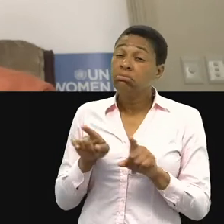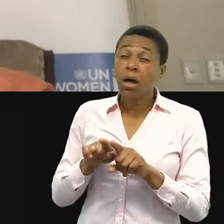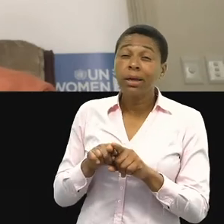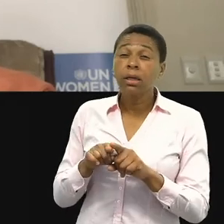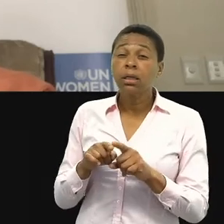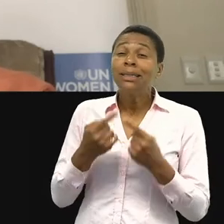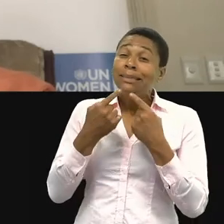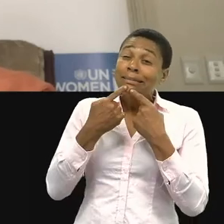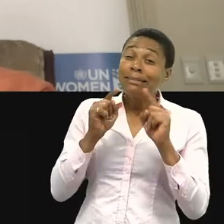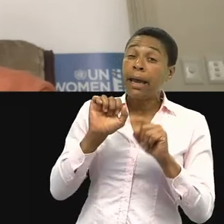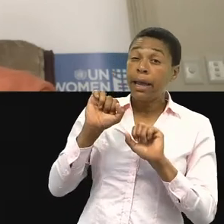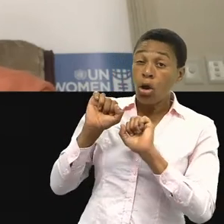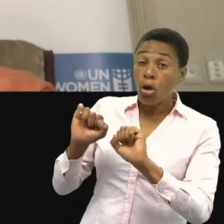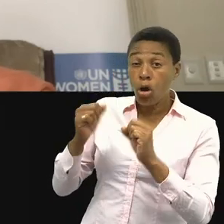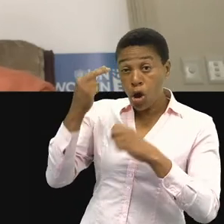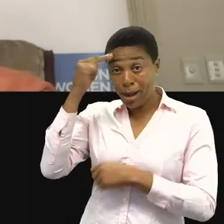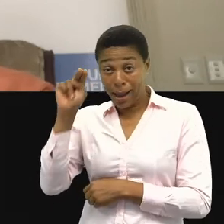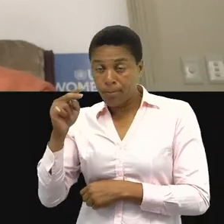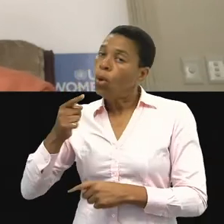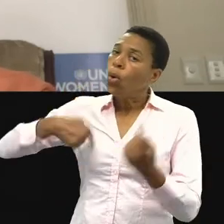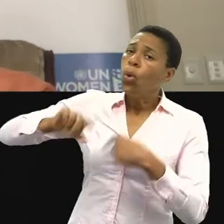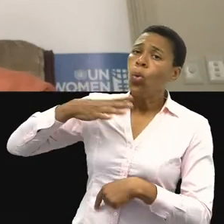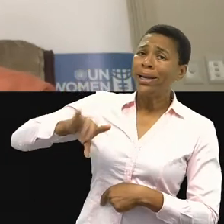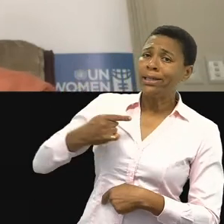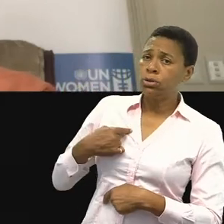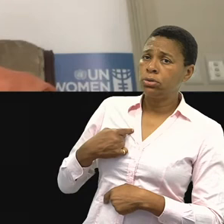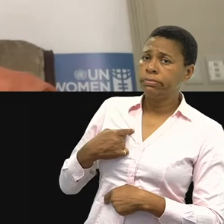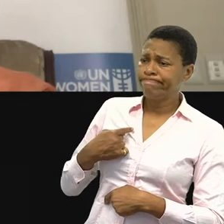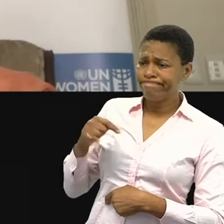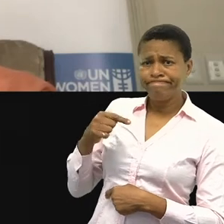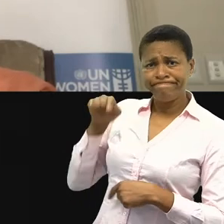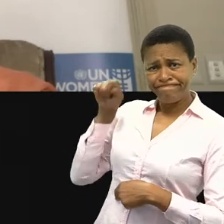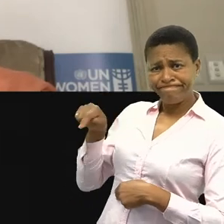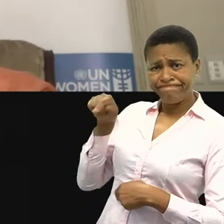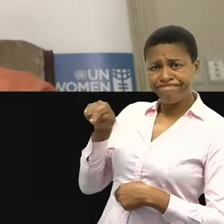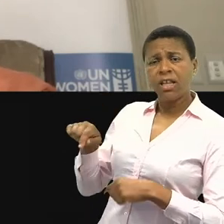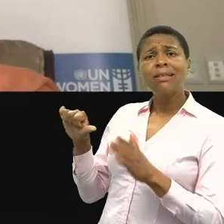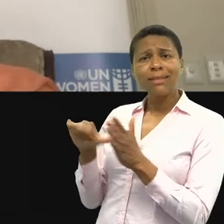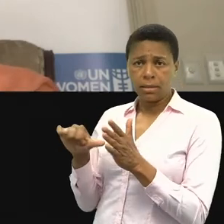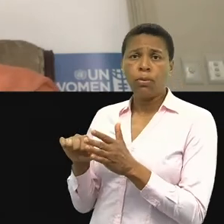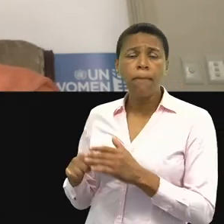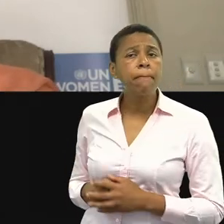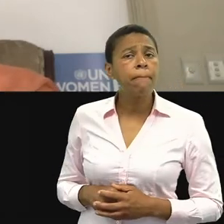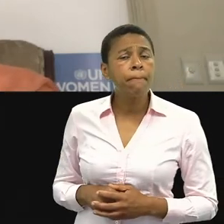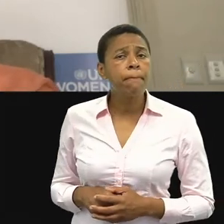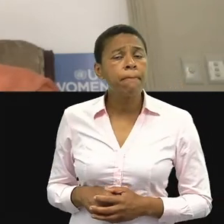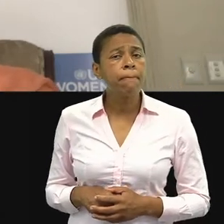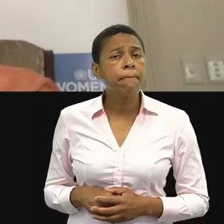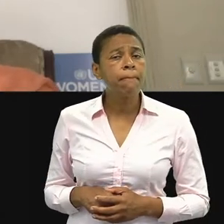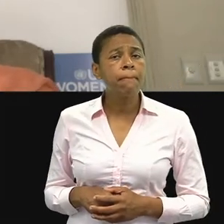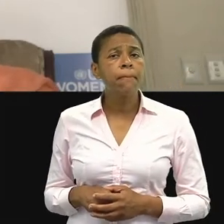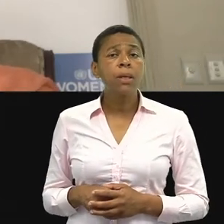things out. Otherwise, women will be lost, will be left to fend for themselves. And we cannot afford that. There was a time when